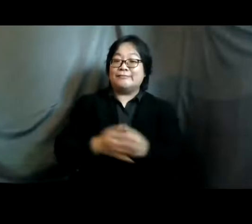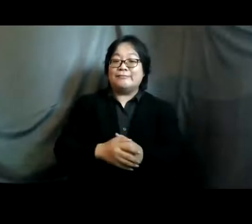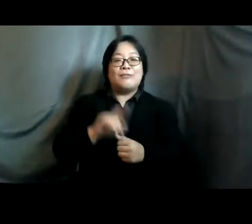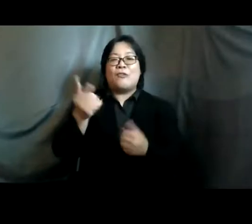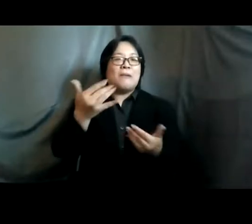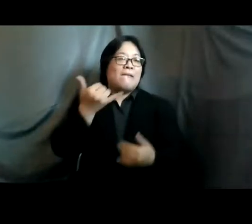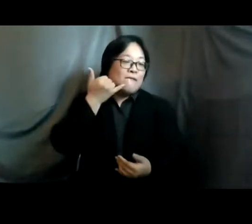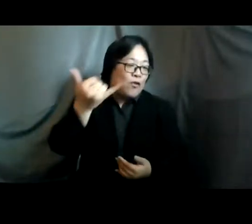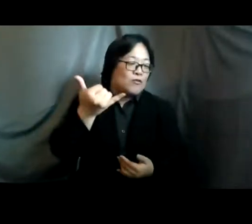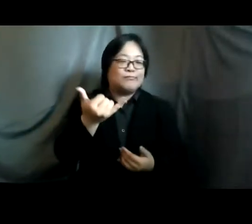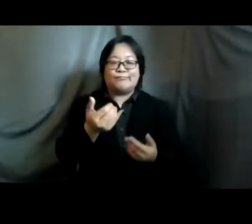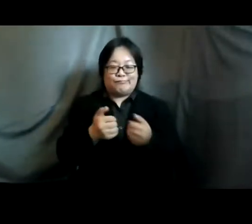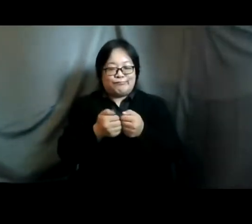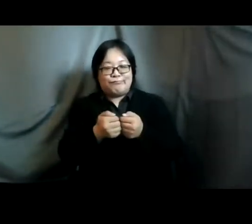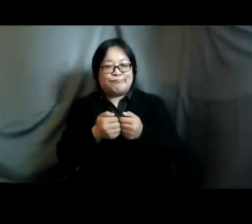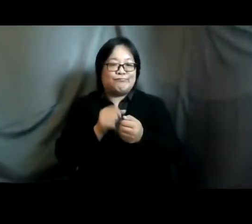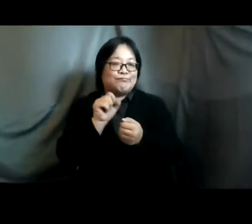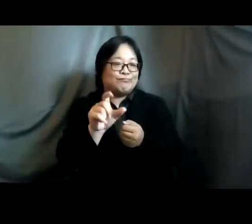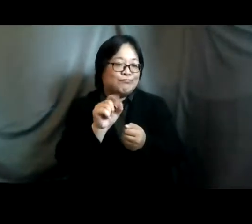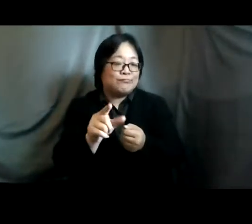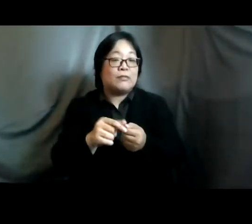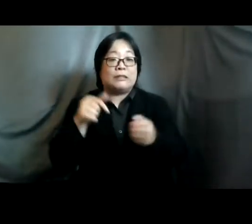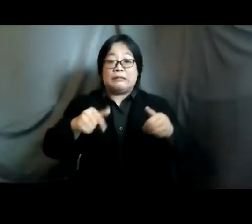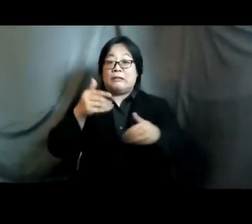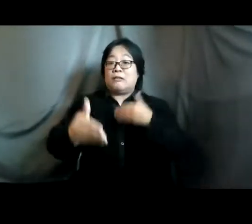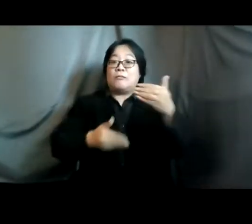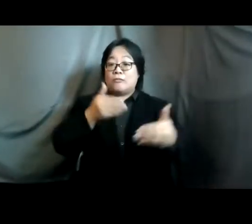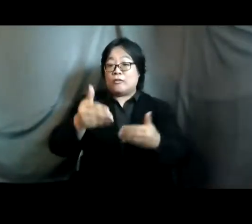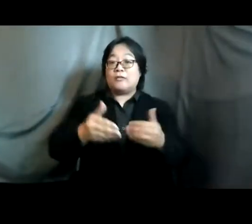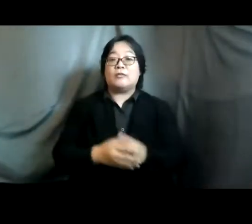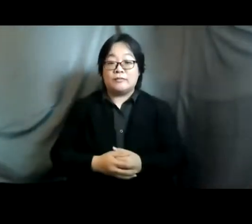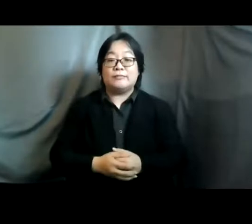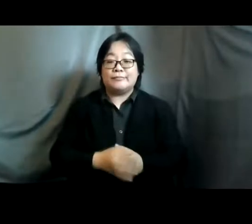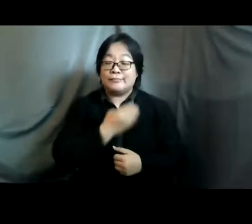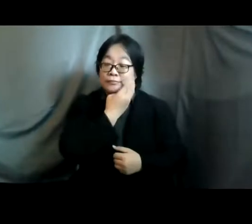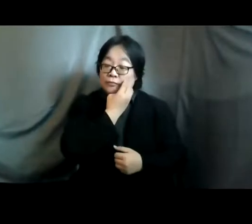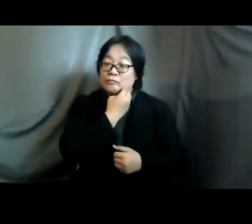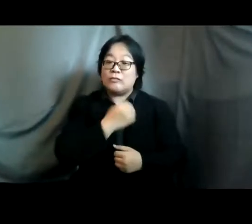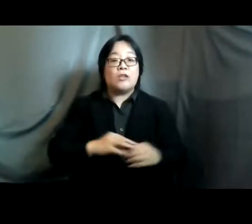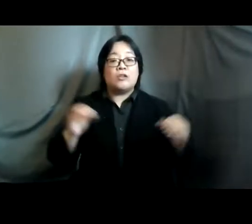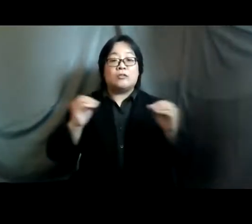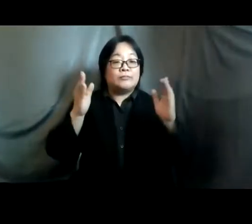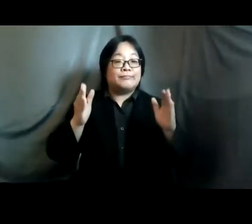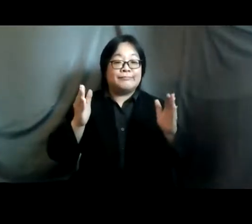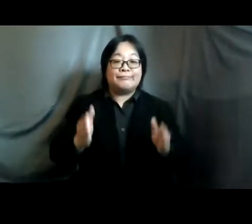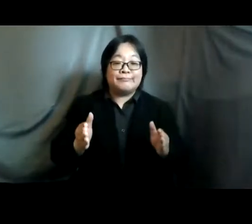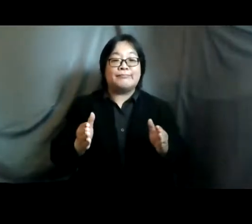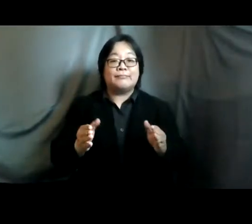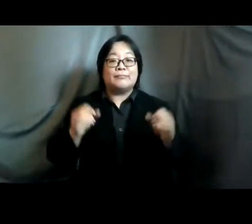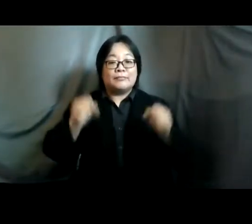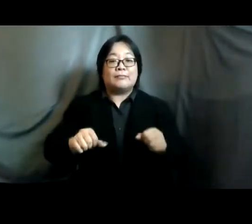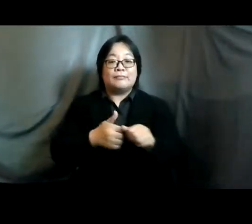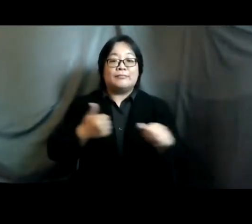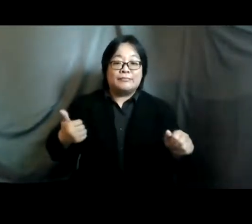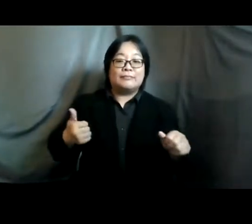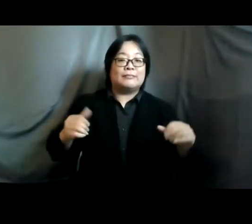so during this process we were reminded one that no single after intervention can address the entire range of